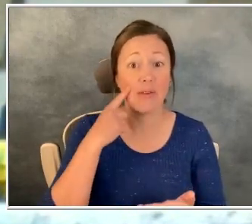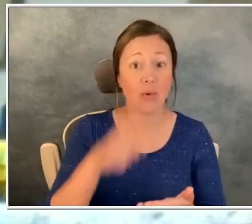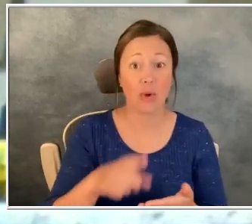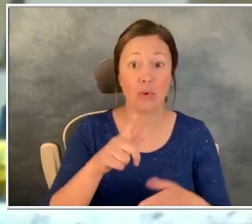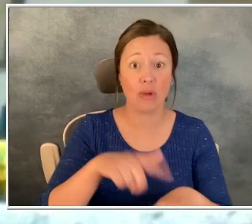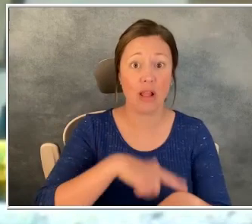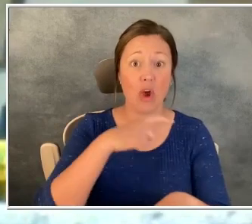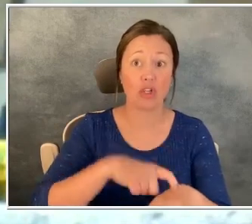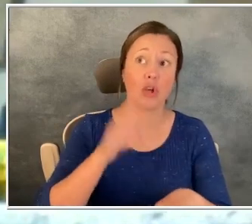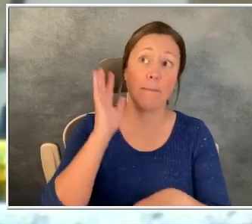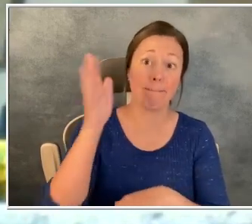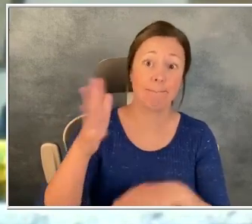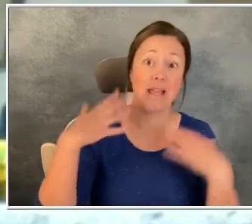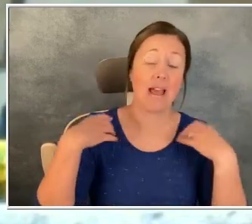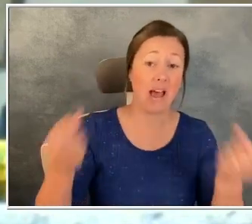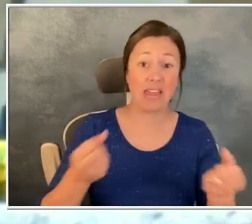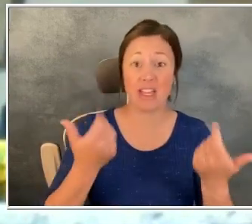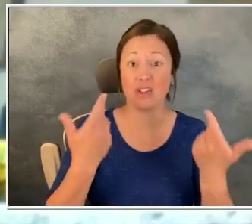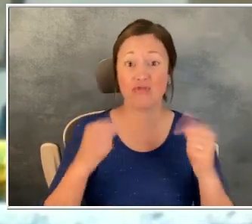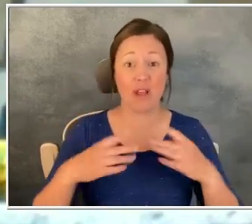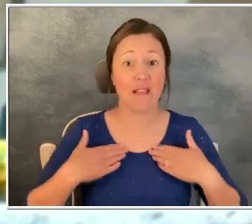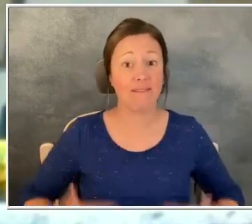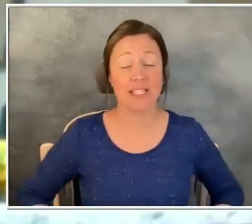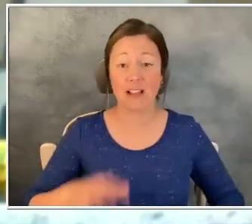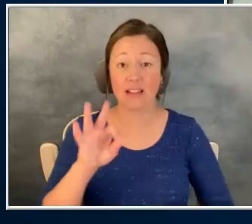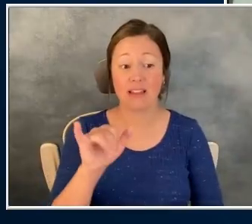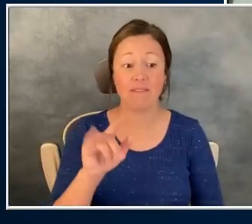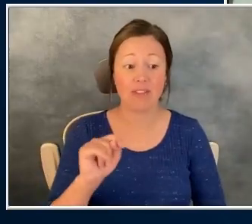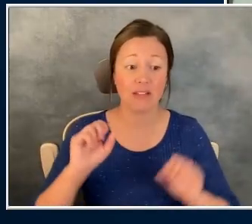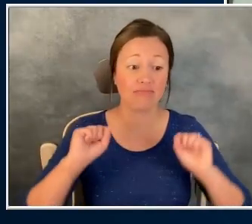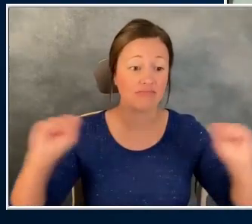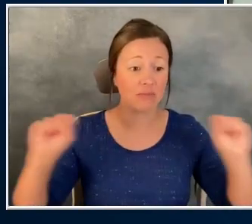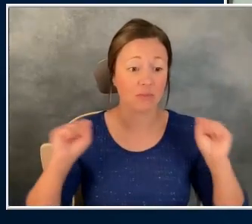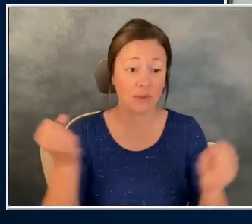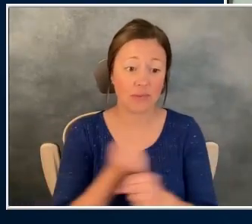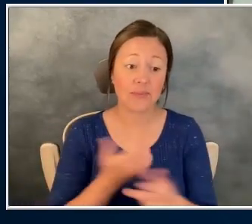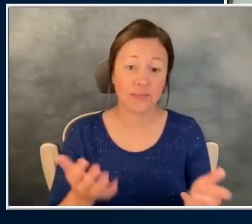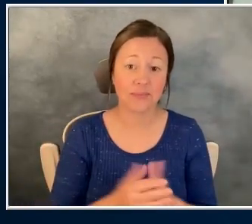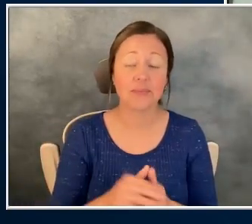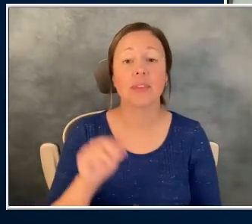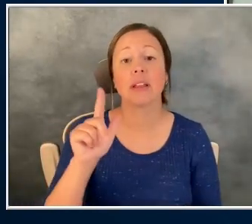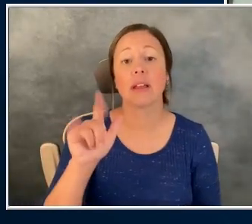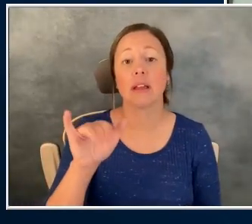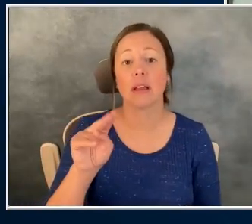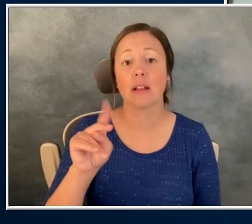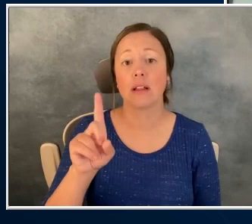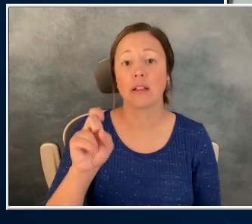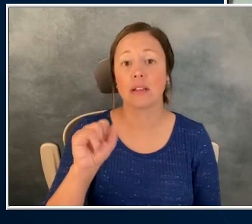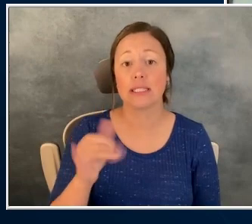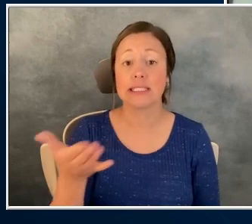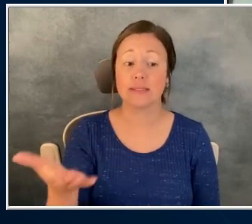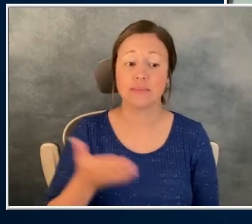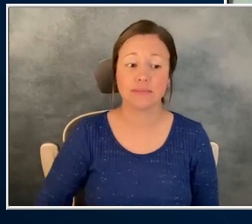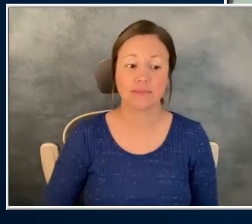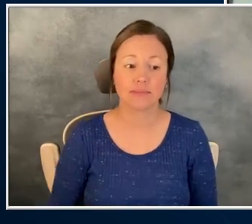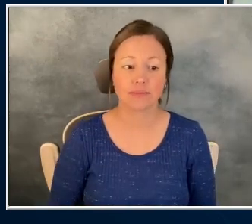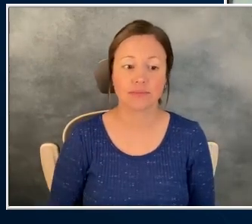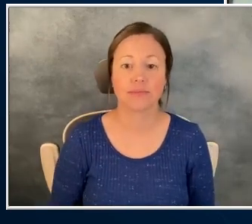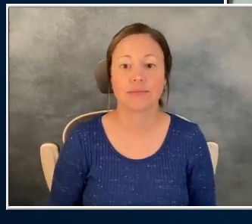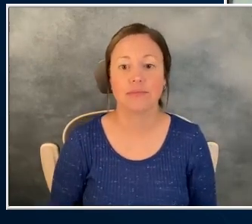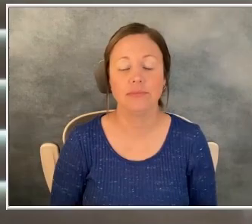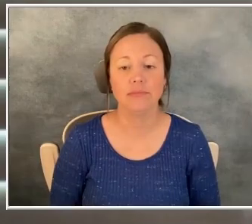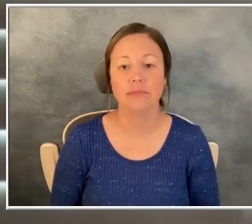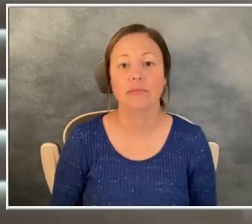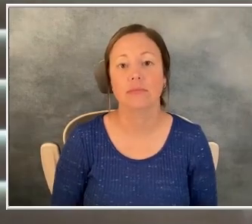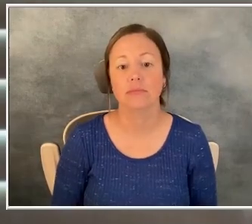If you're just keep yourself physically fit and everything. And Lindsay, what would you like our viewers to know? I think